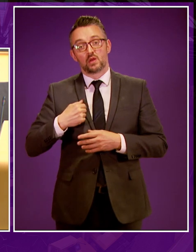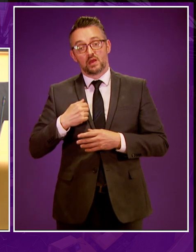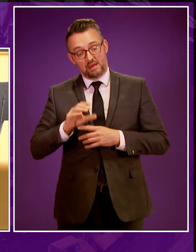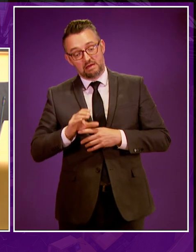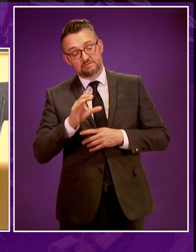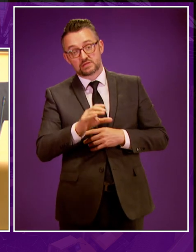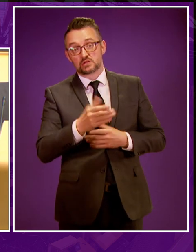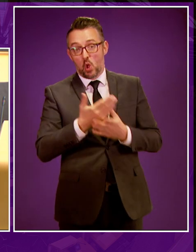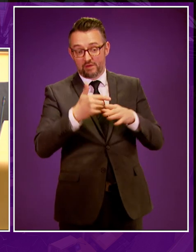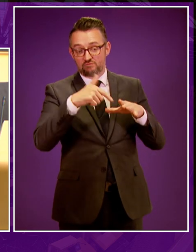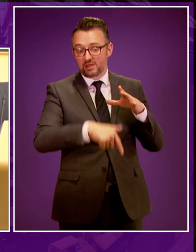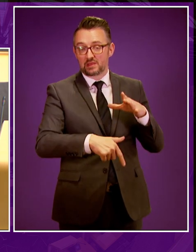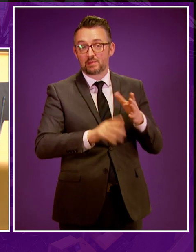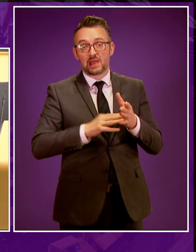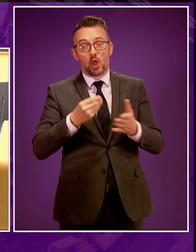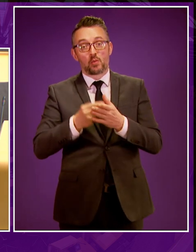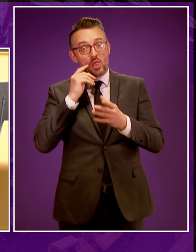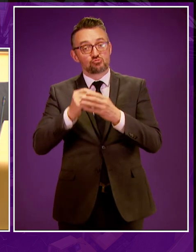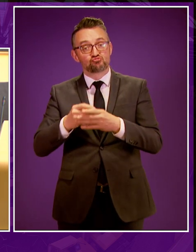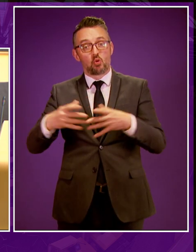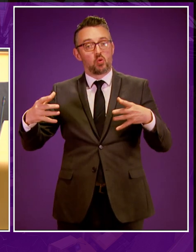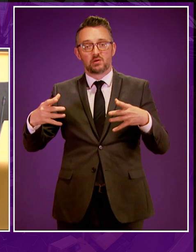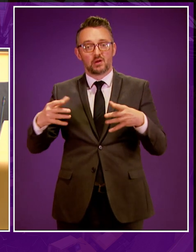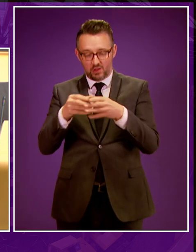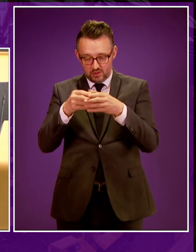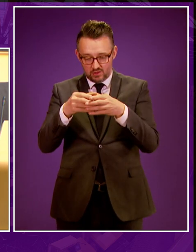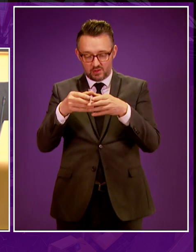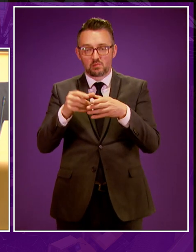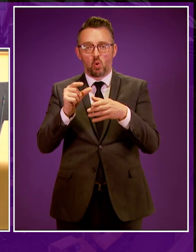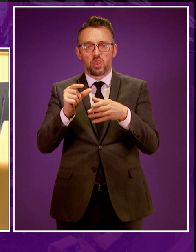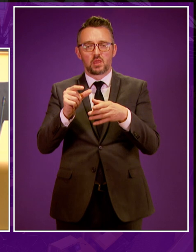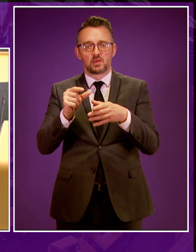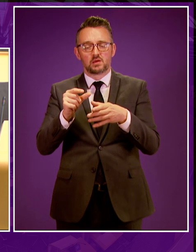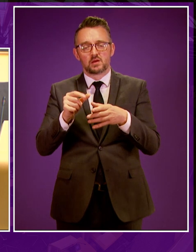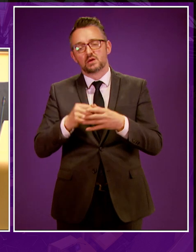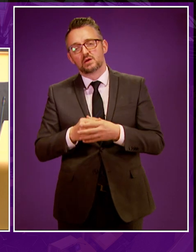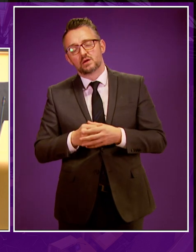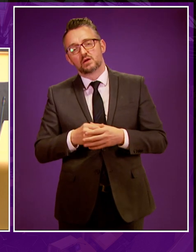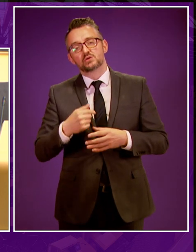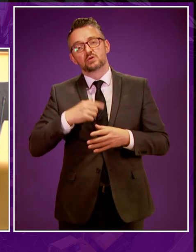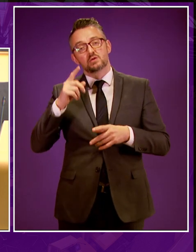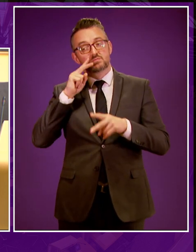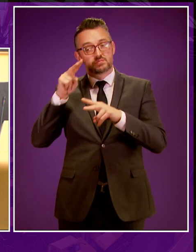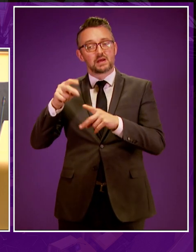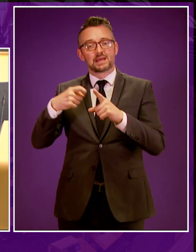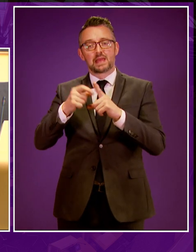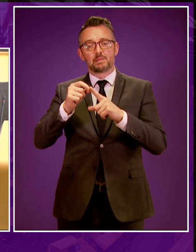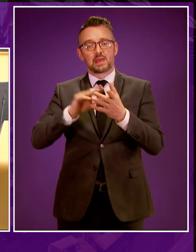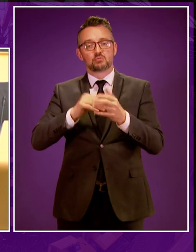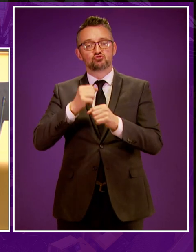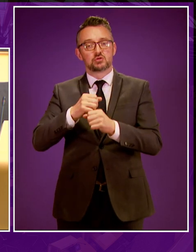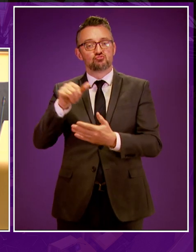fracking does not grow the economy by a significant margin. And let's consider the KPMG report.